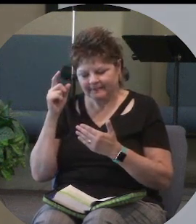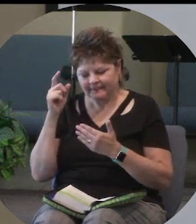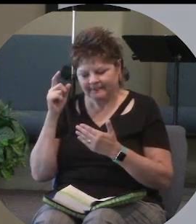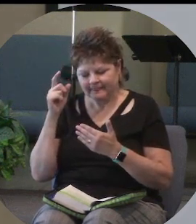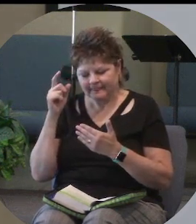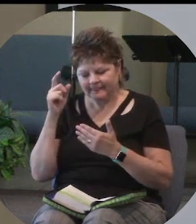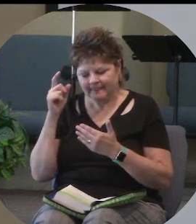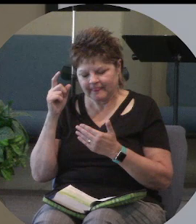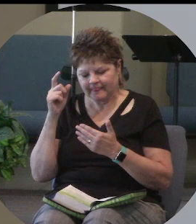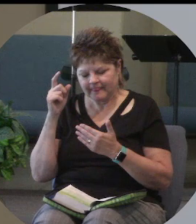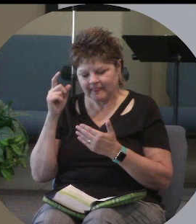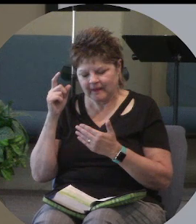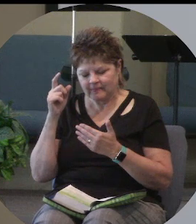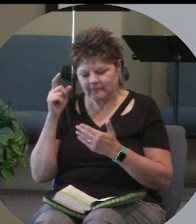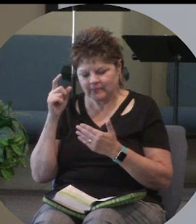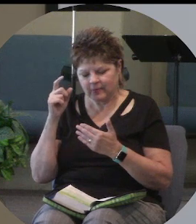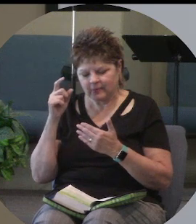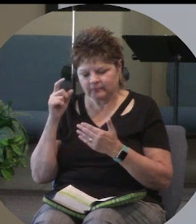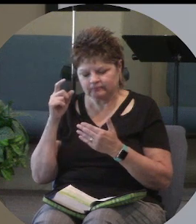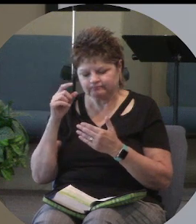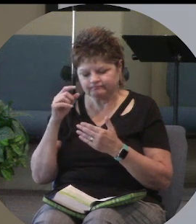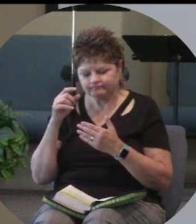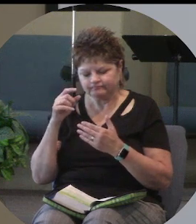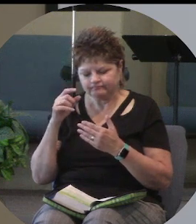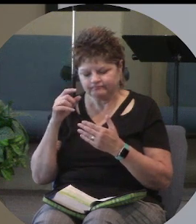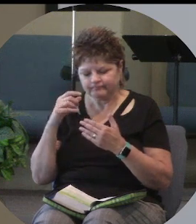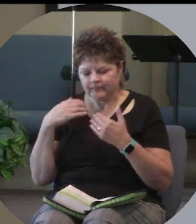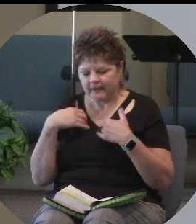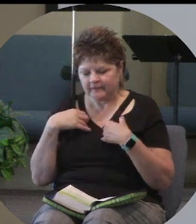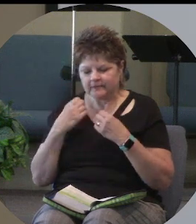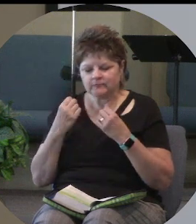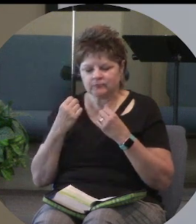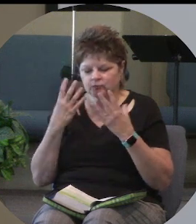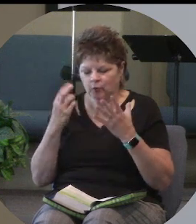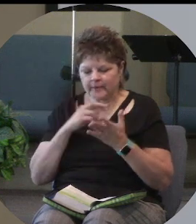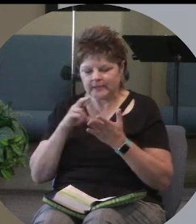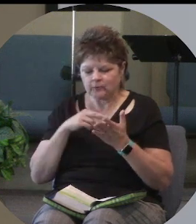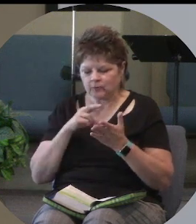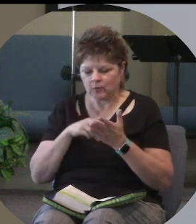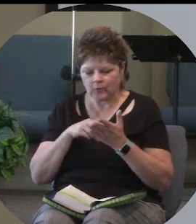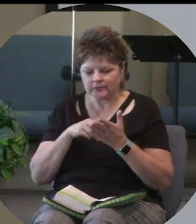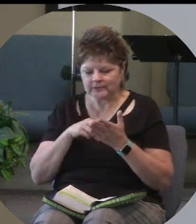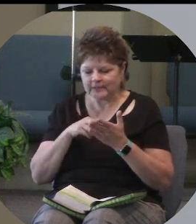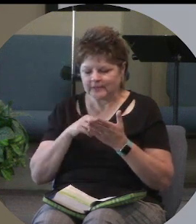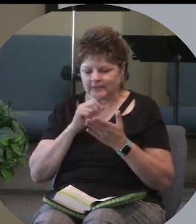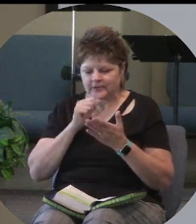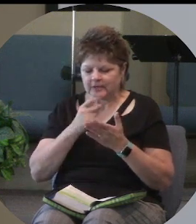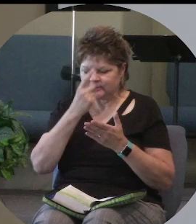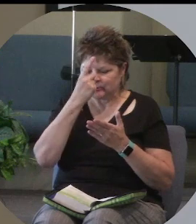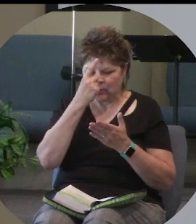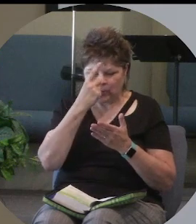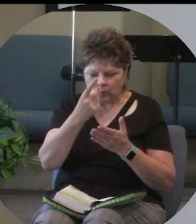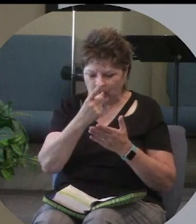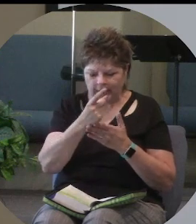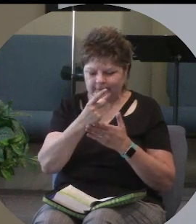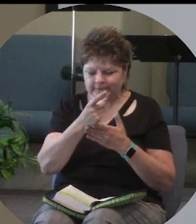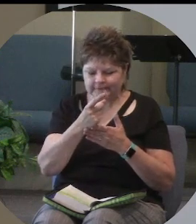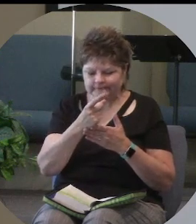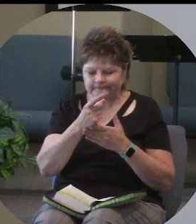playing so many roles for us that you are not a one dimensional God you are not a